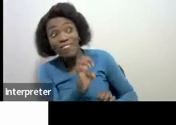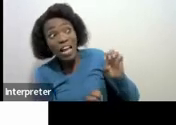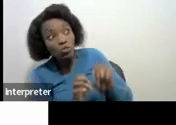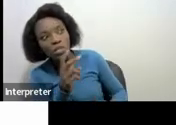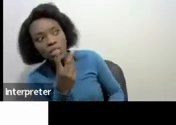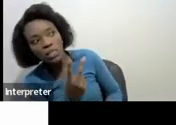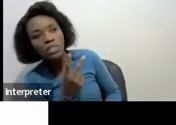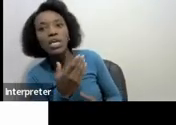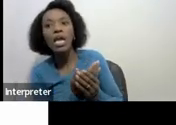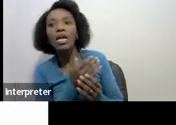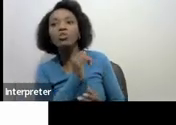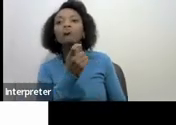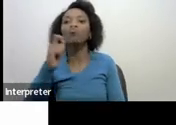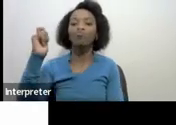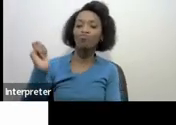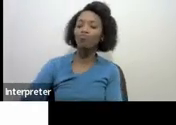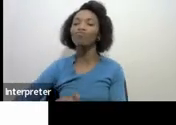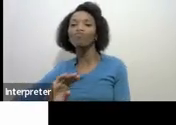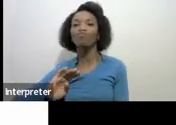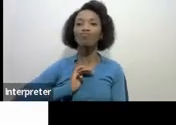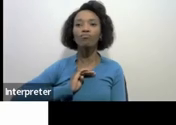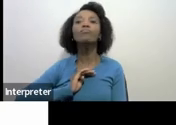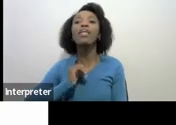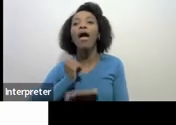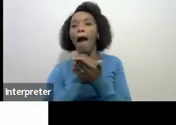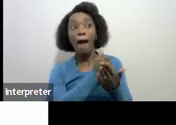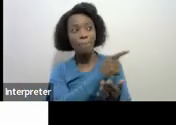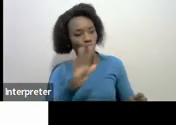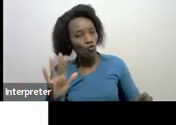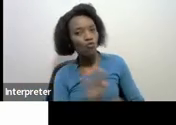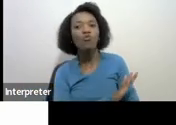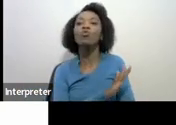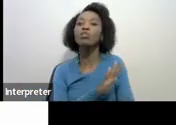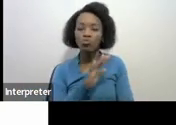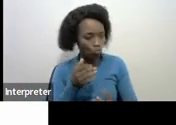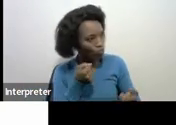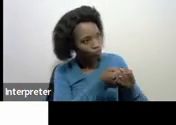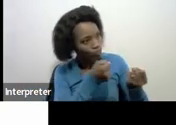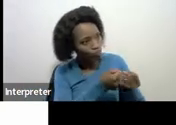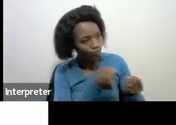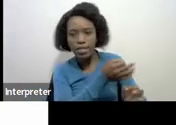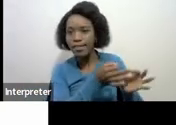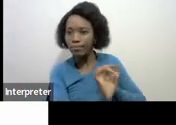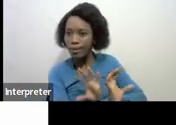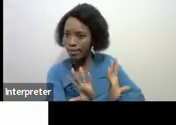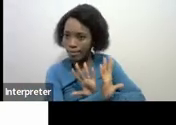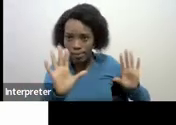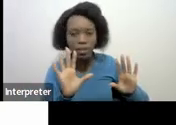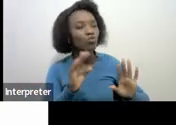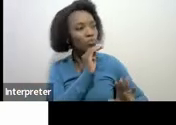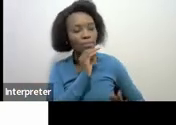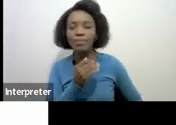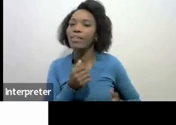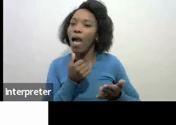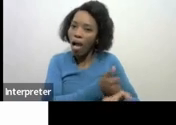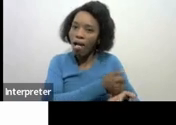they are satisfied that they've assisted you they've provided the necessary clarity they've made your life easier going